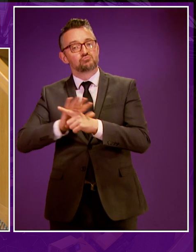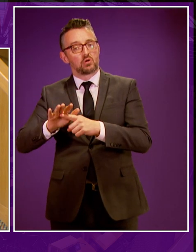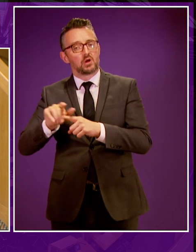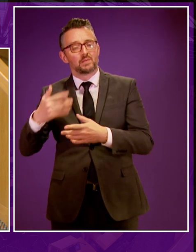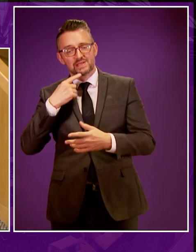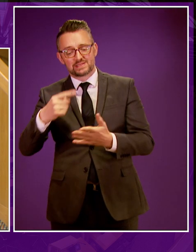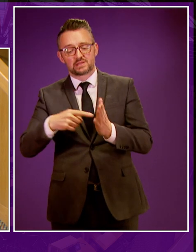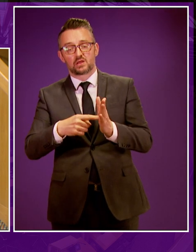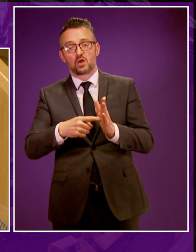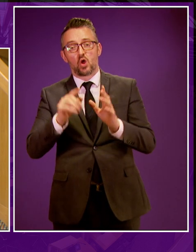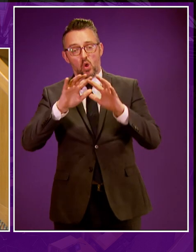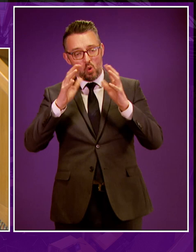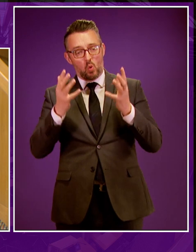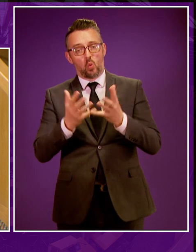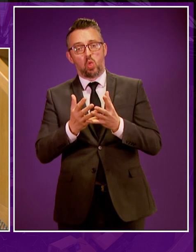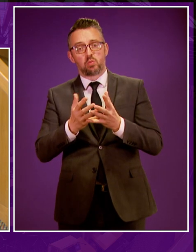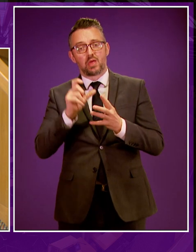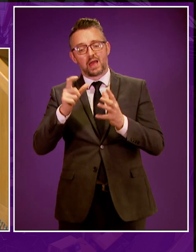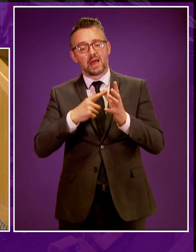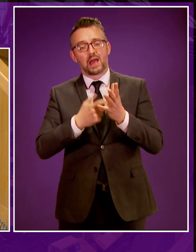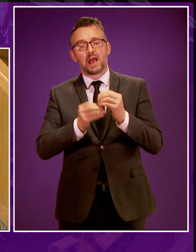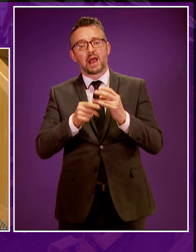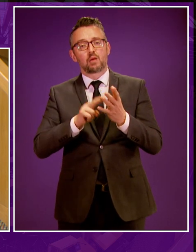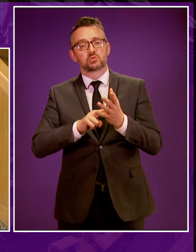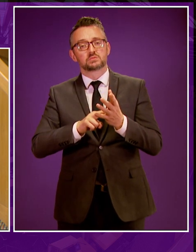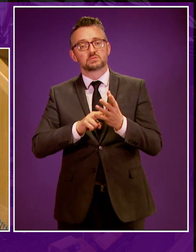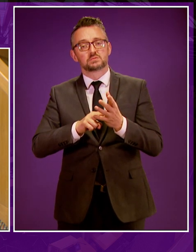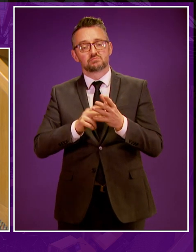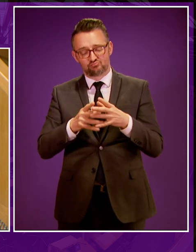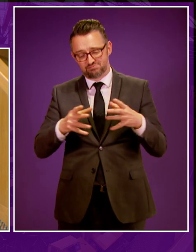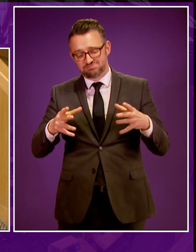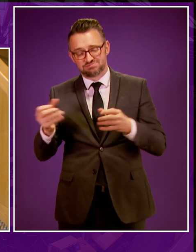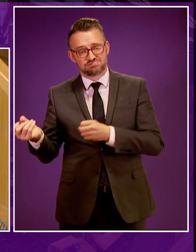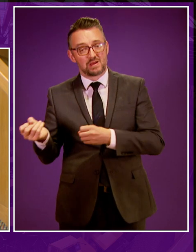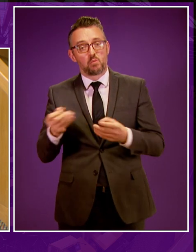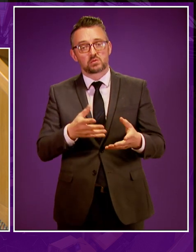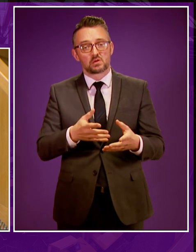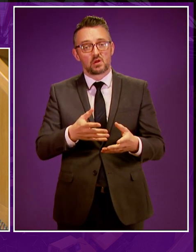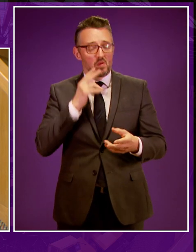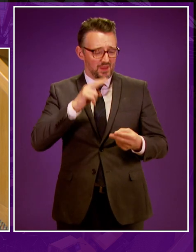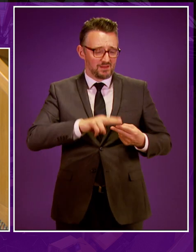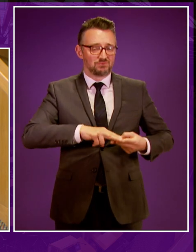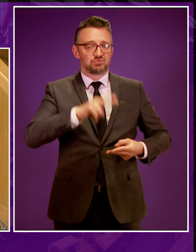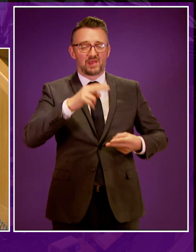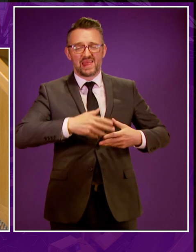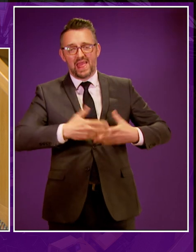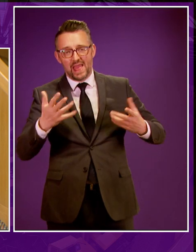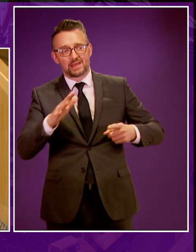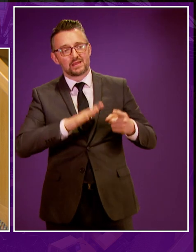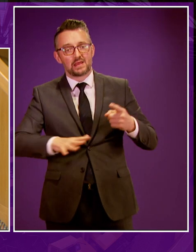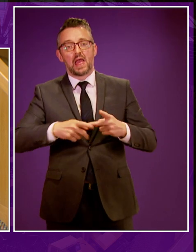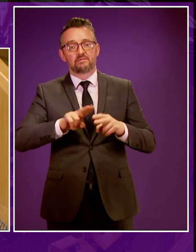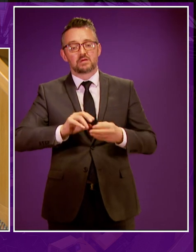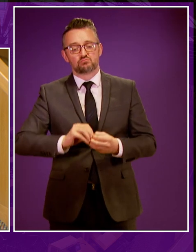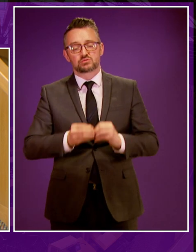that the global carbon footprint of the gas that Scotland imports will be far higher than for any onshore production in